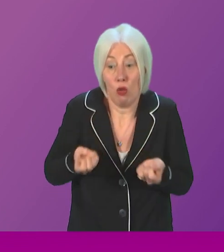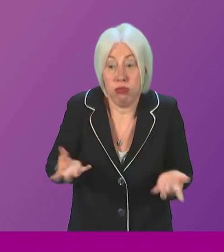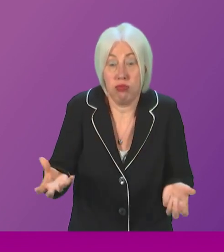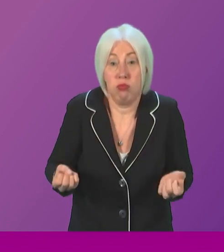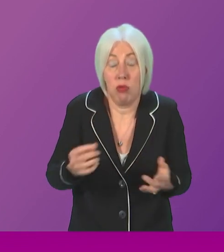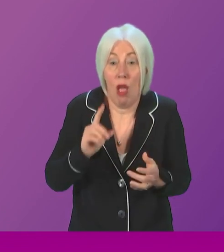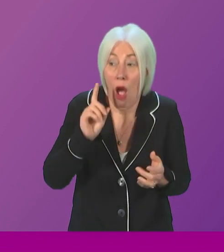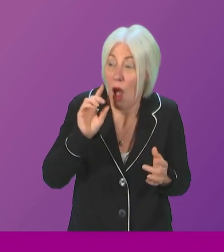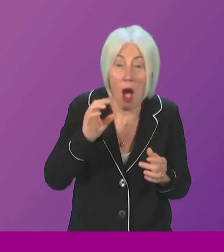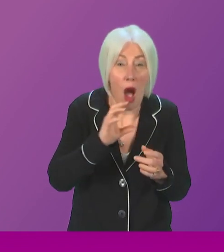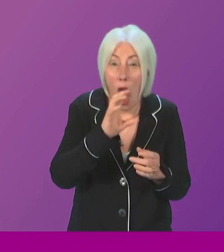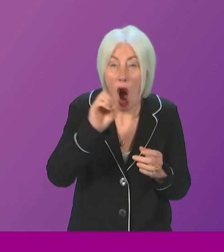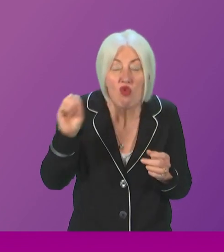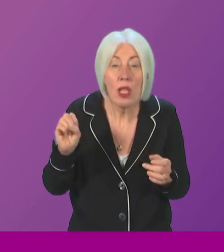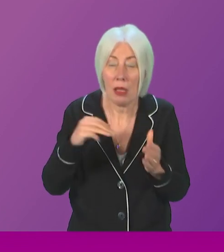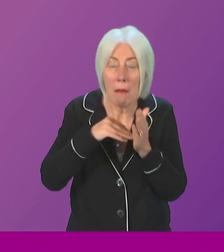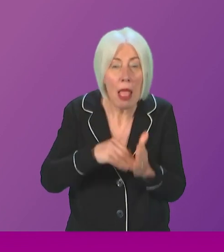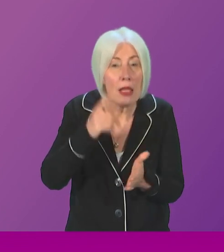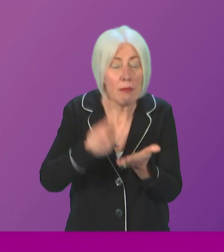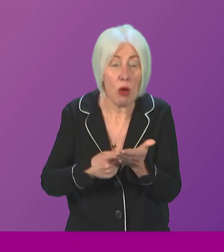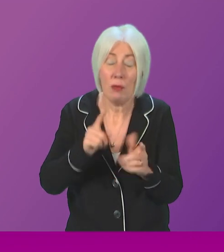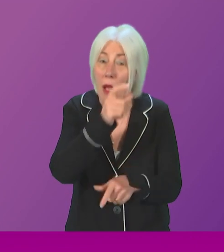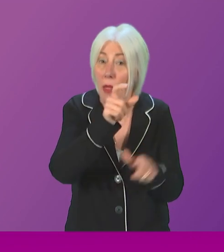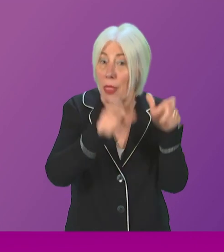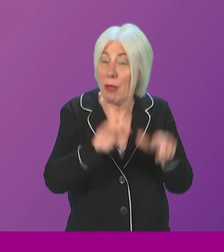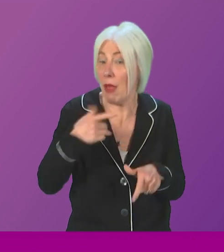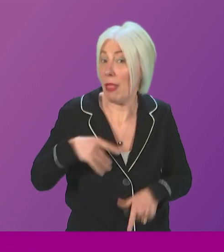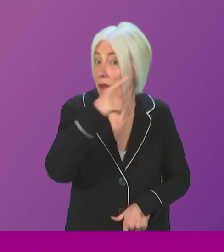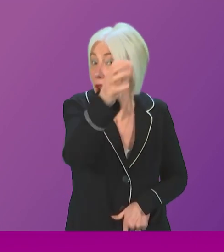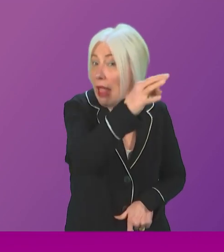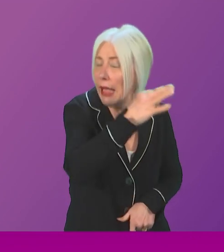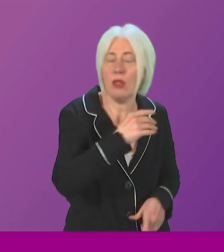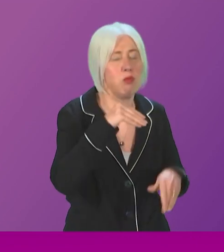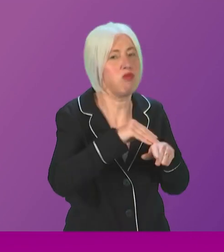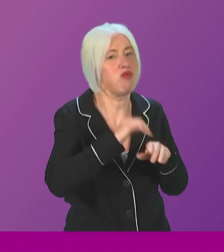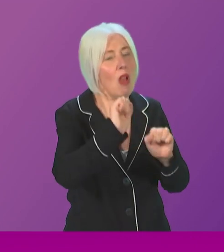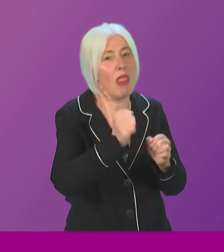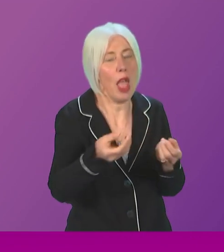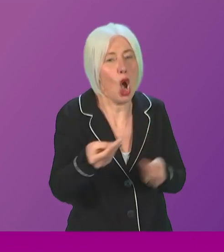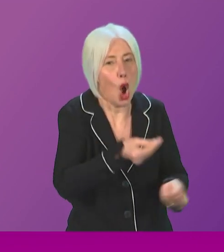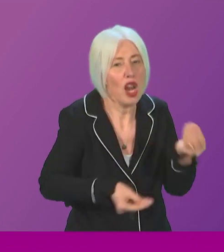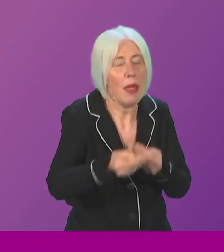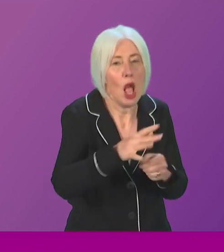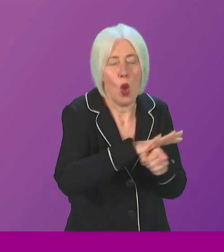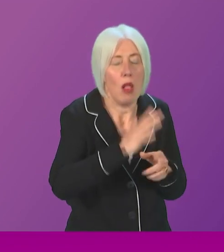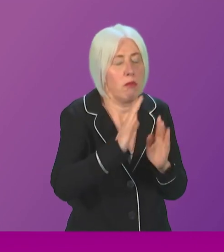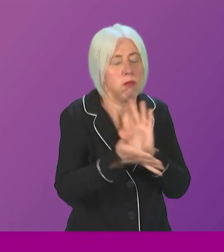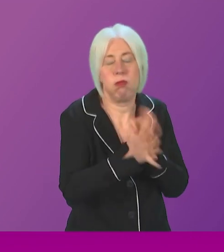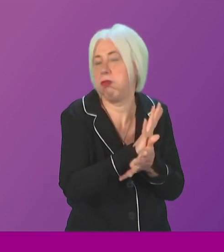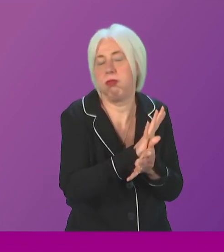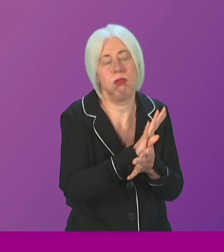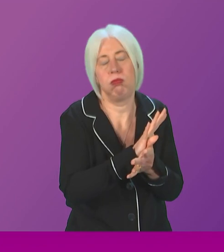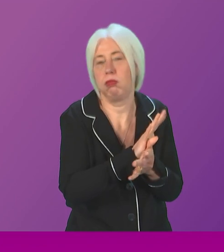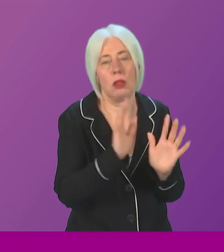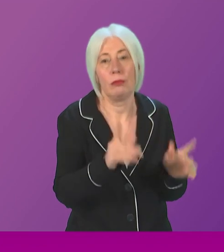But it's also cost people on the islands dearly too. The impact on the local economy has been devastating. One